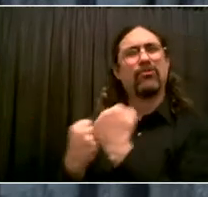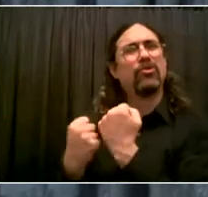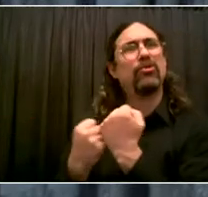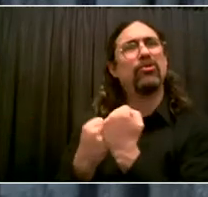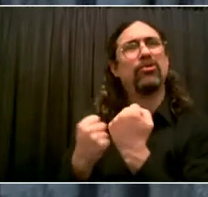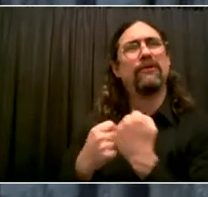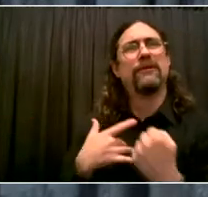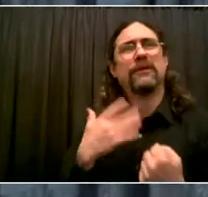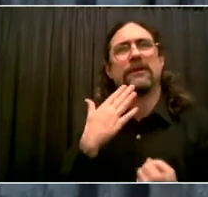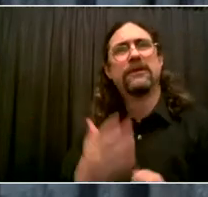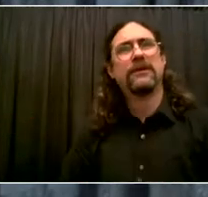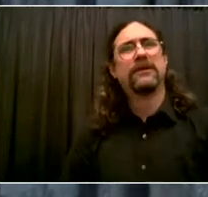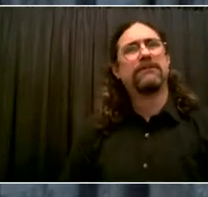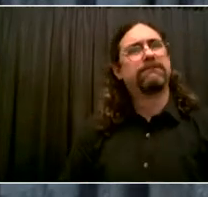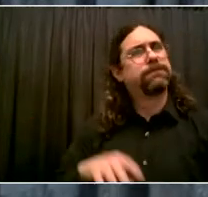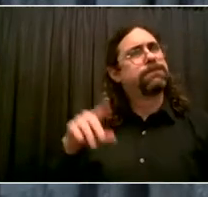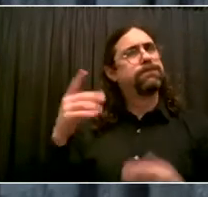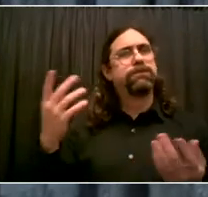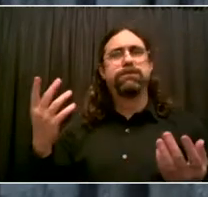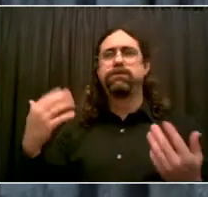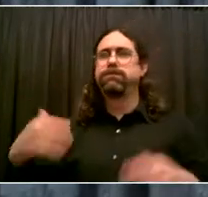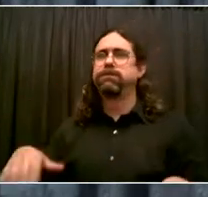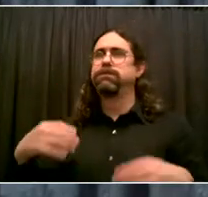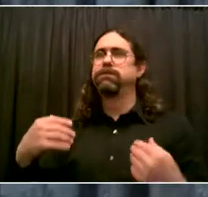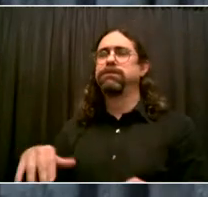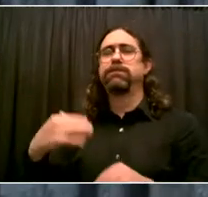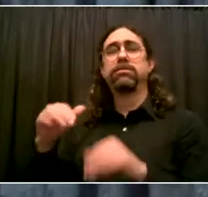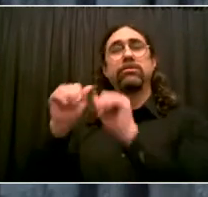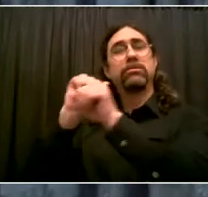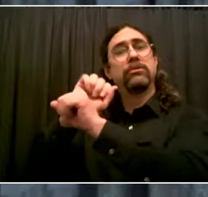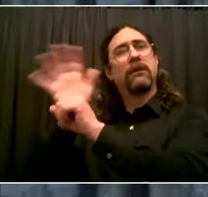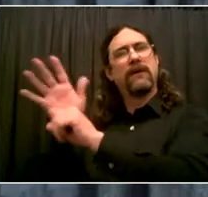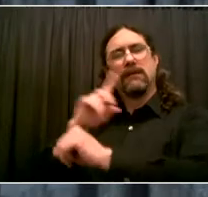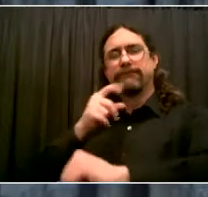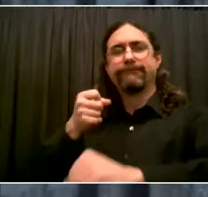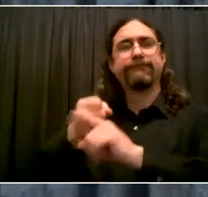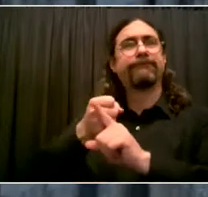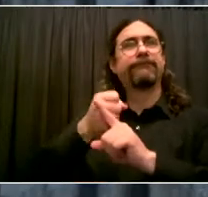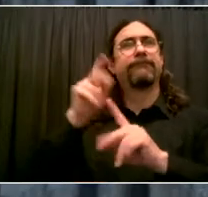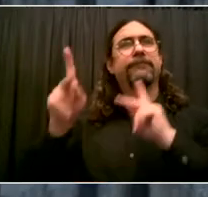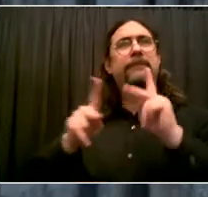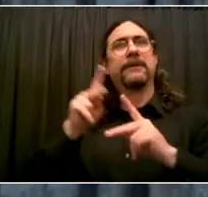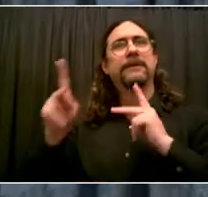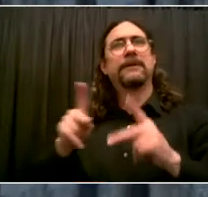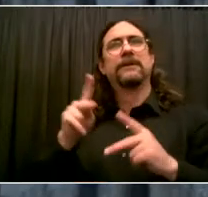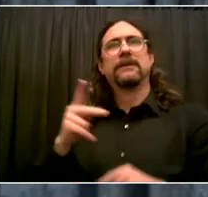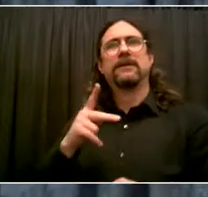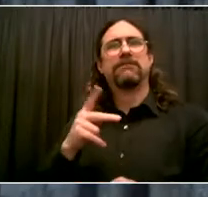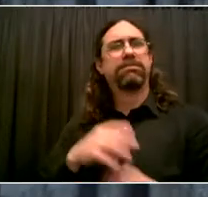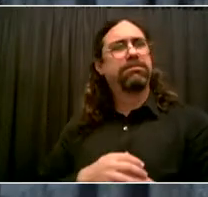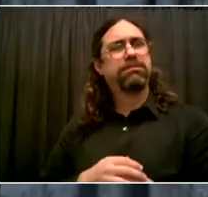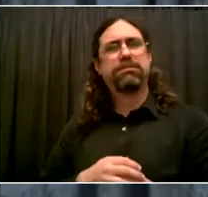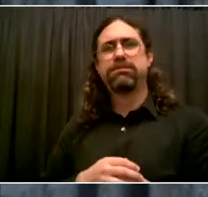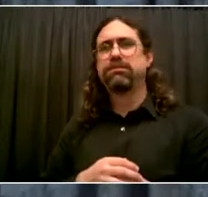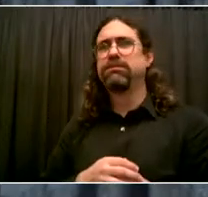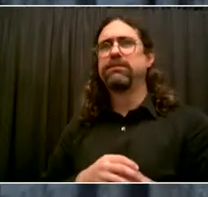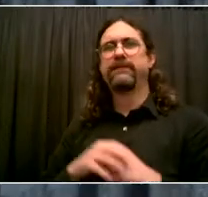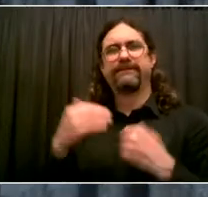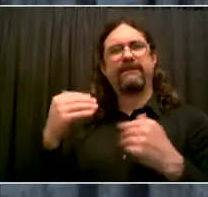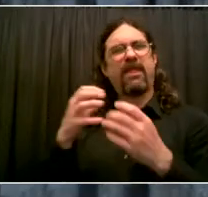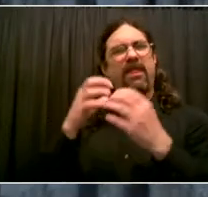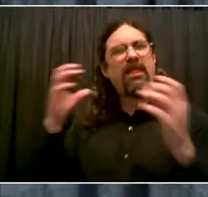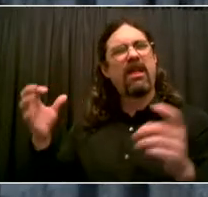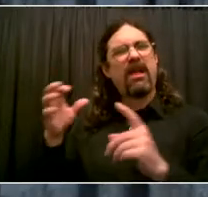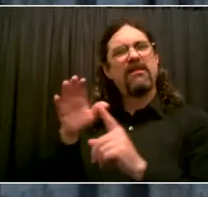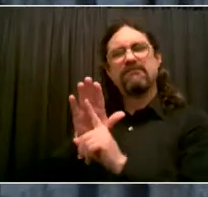subjected to hate, harassment, and violence. And they have gone through it all while already being